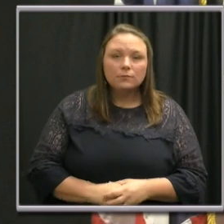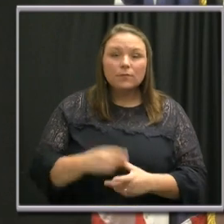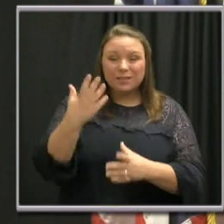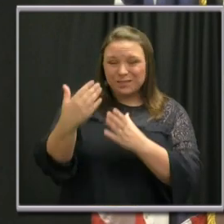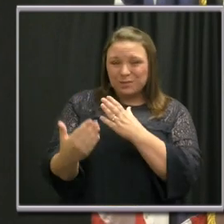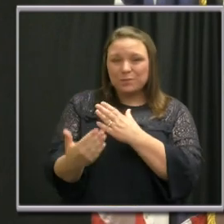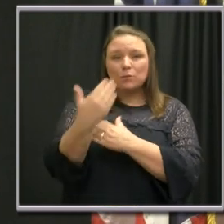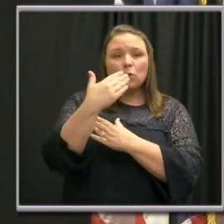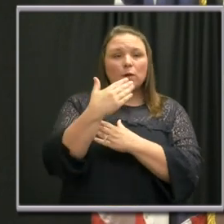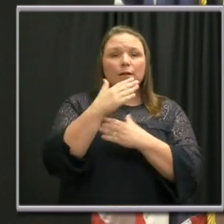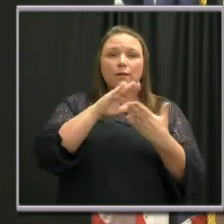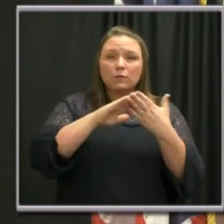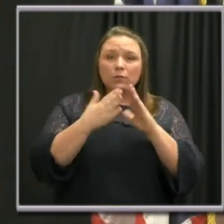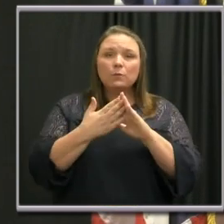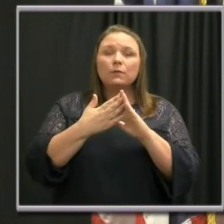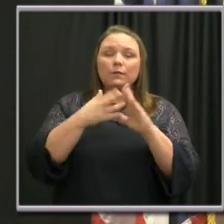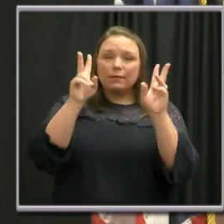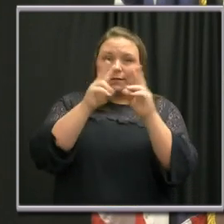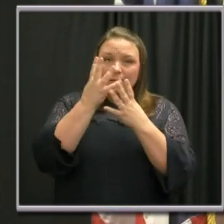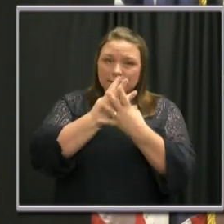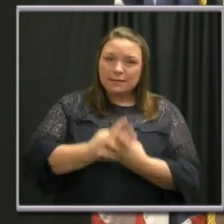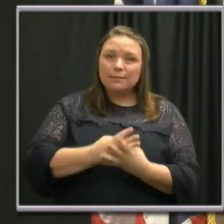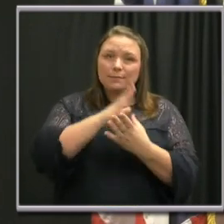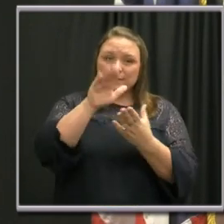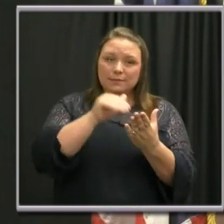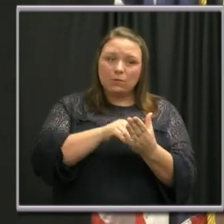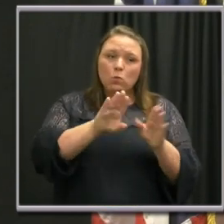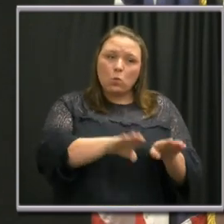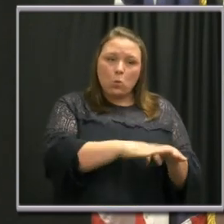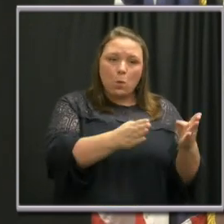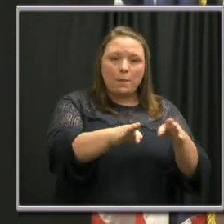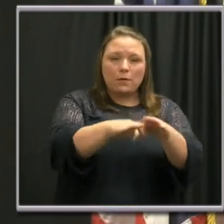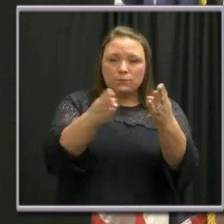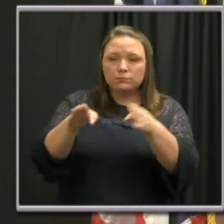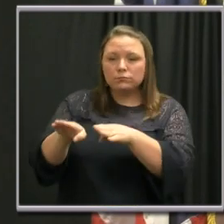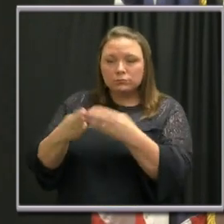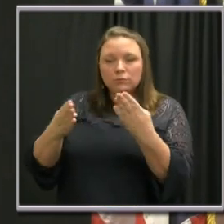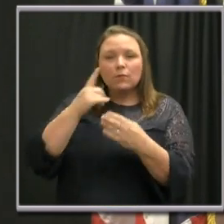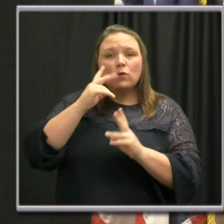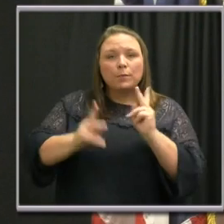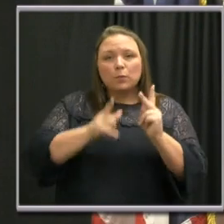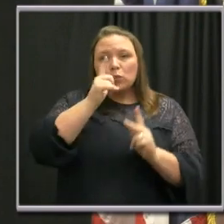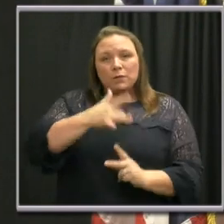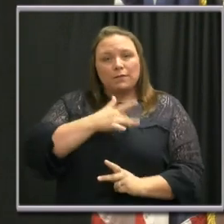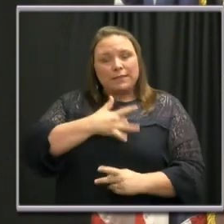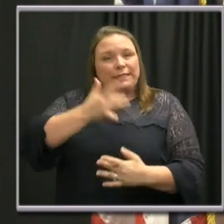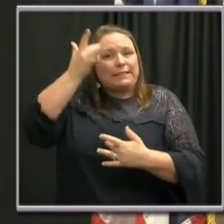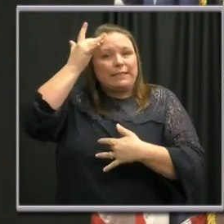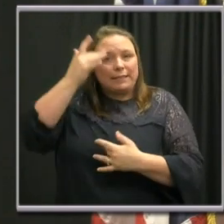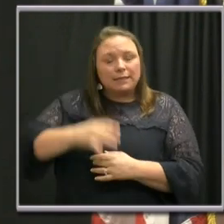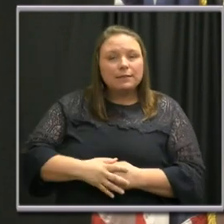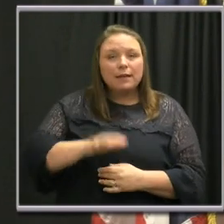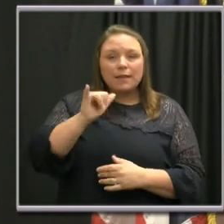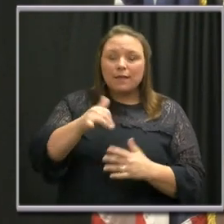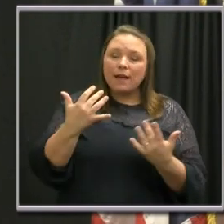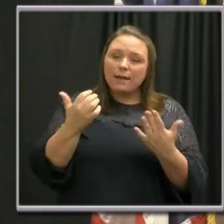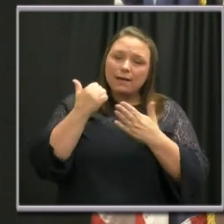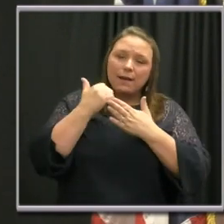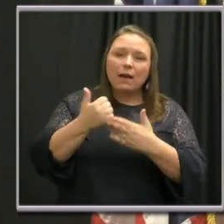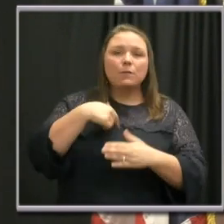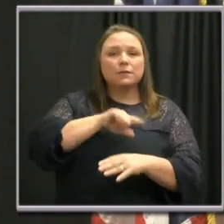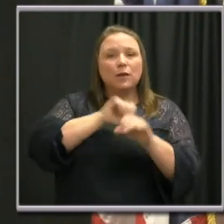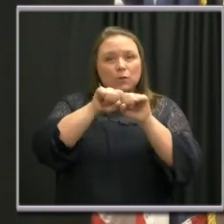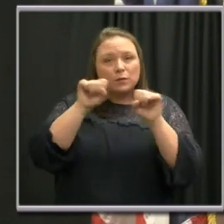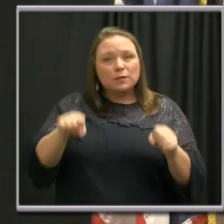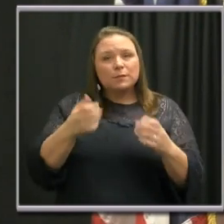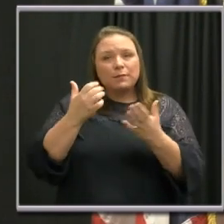community assessment centers are opening to screen residents who think they may have the virus. This is part of our larger community assessment system,